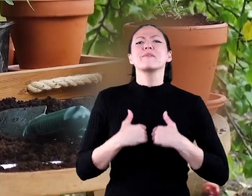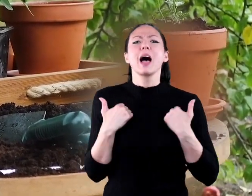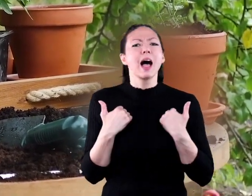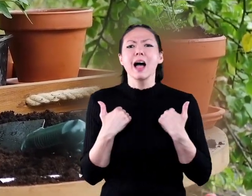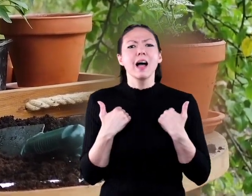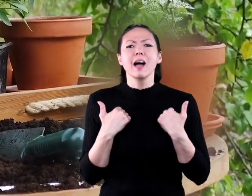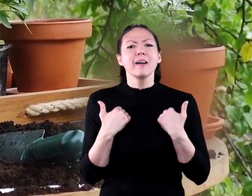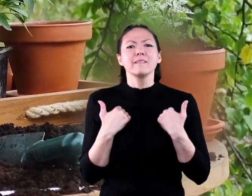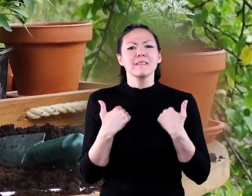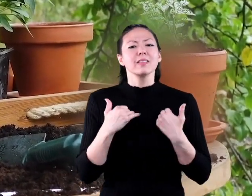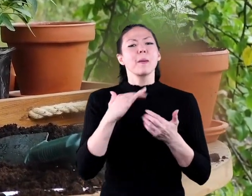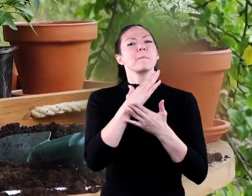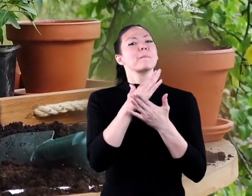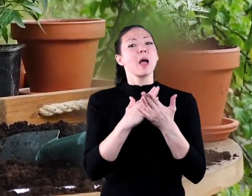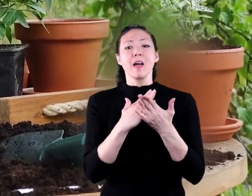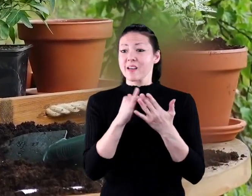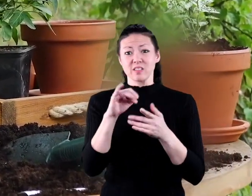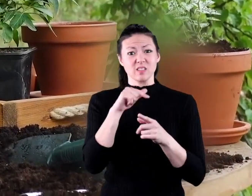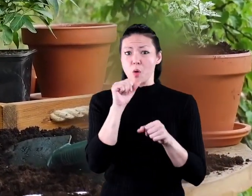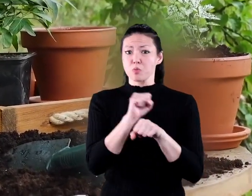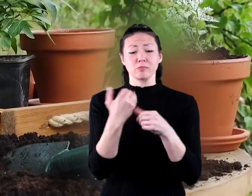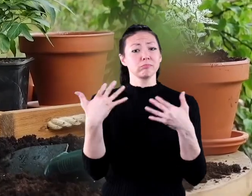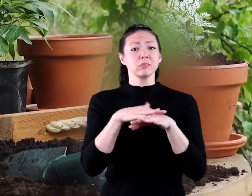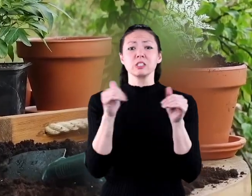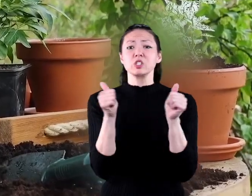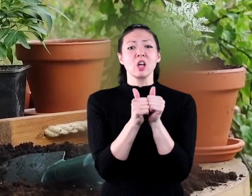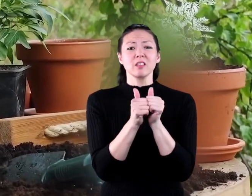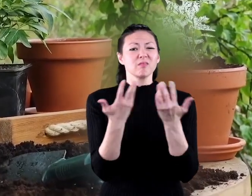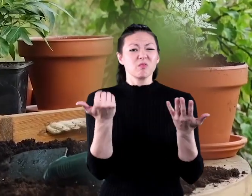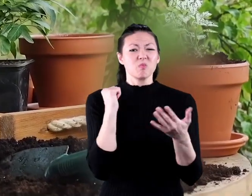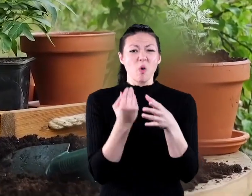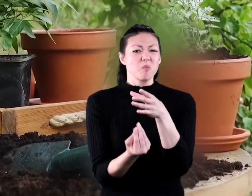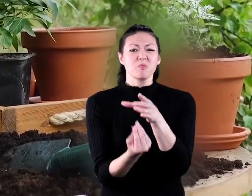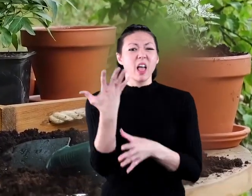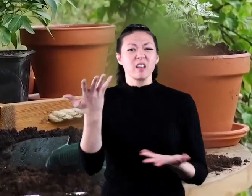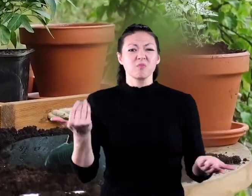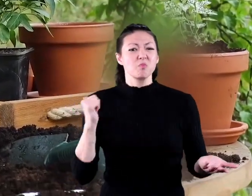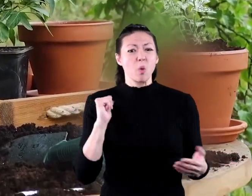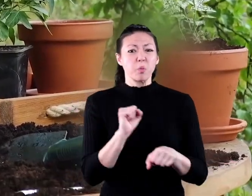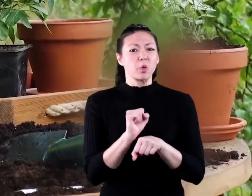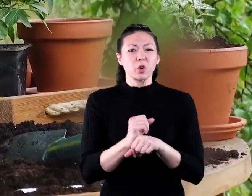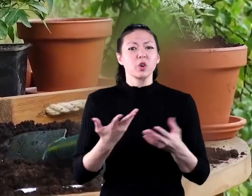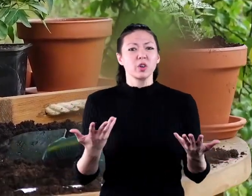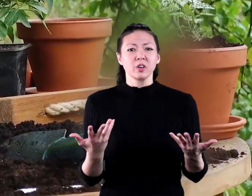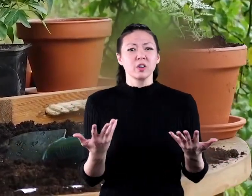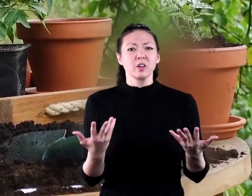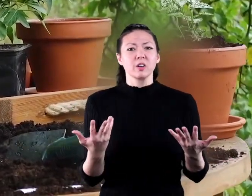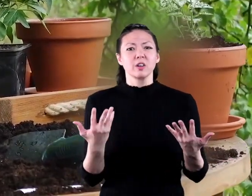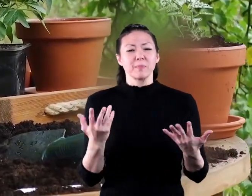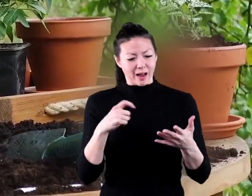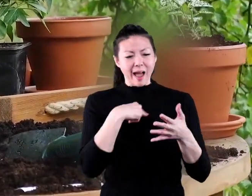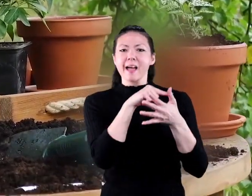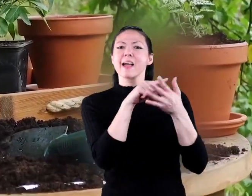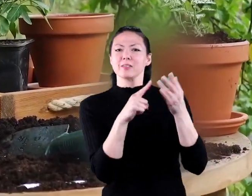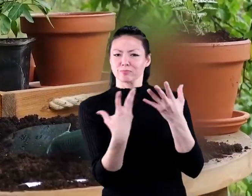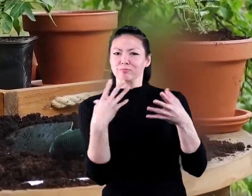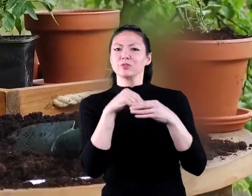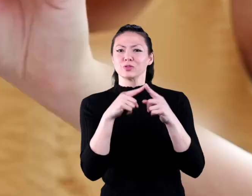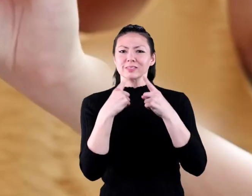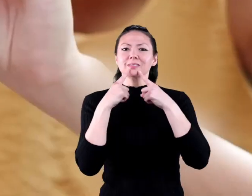plant to survive and thrive. If the parts don't work together, the plants won't be able to, well, be a plant.